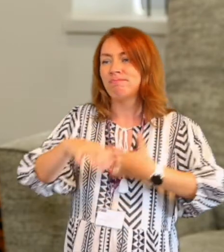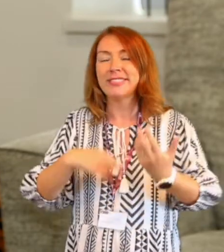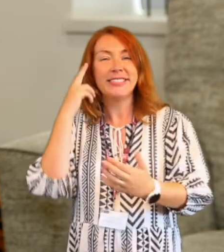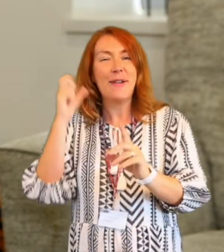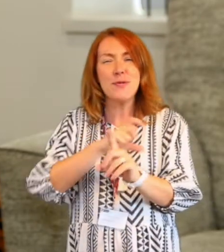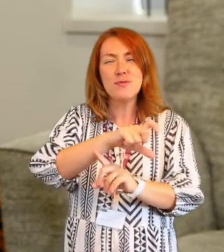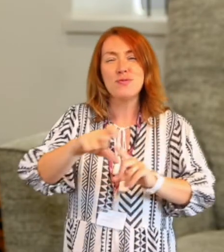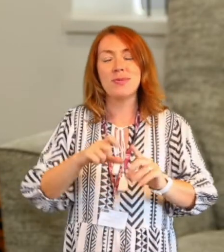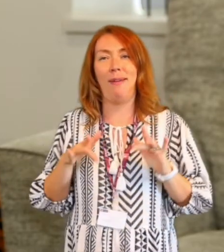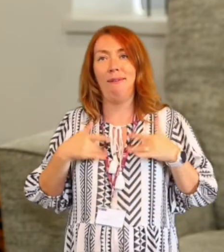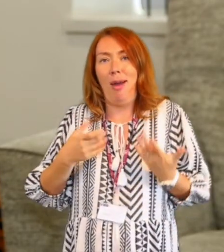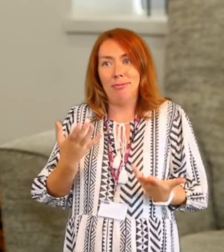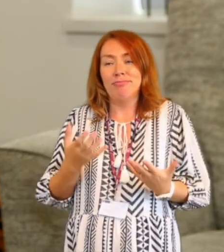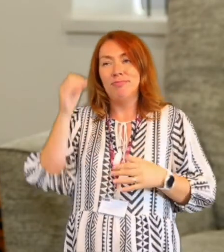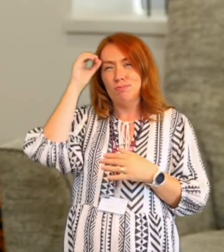definitely.